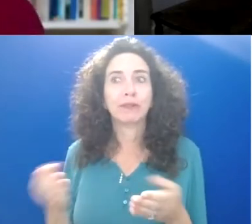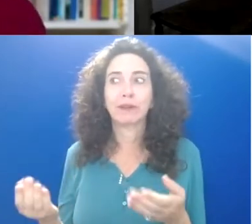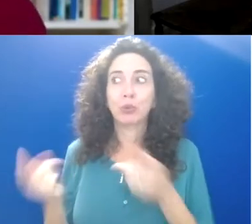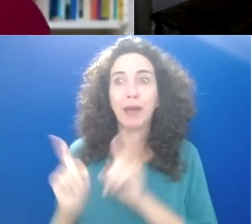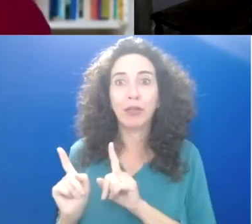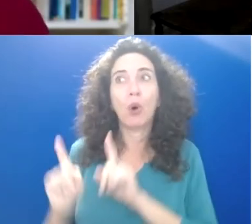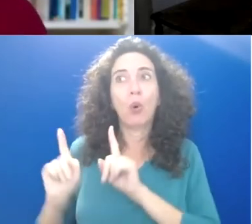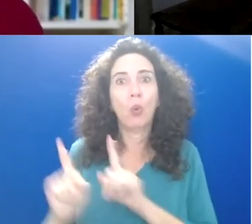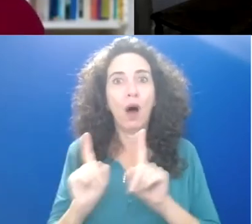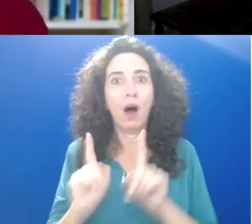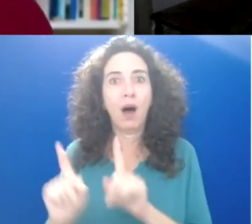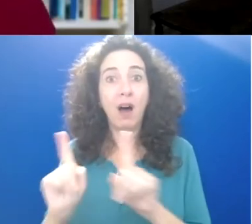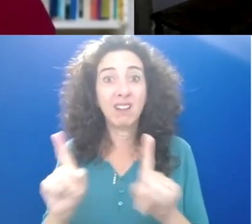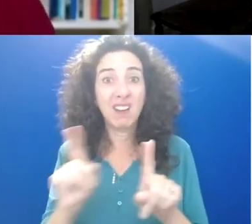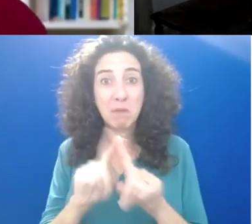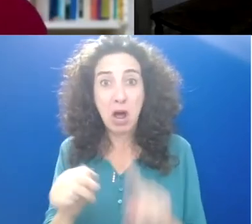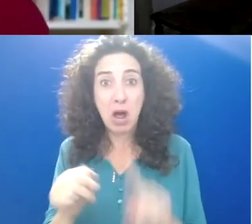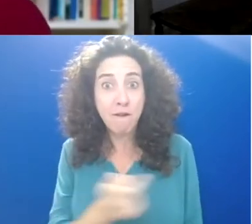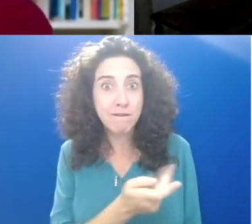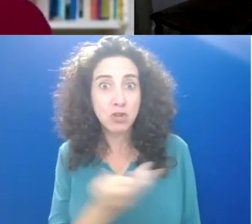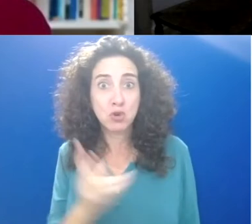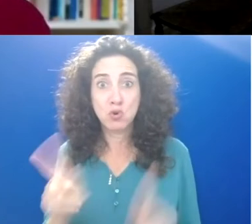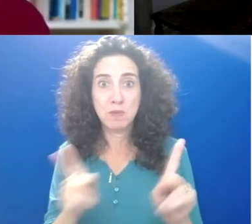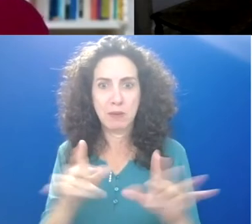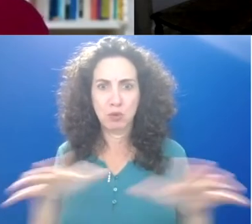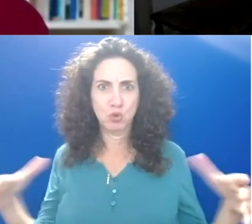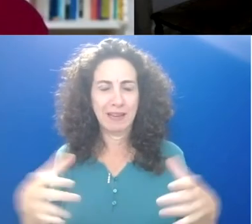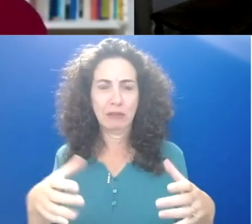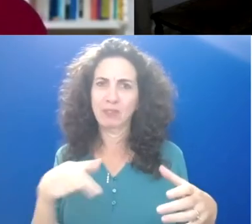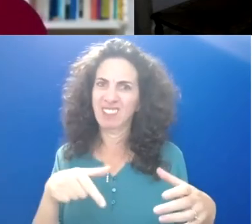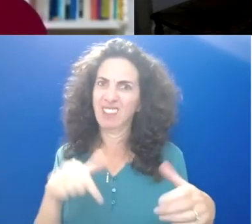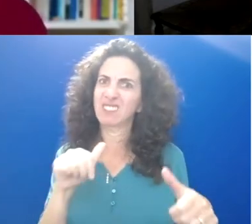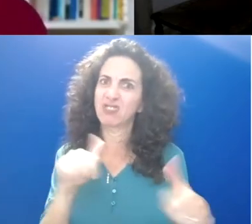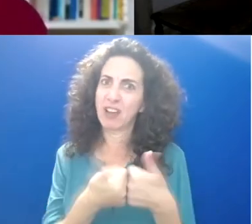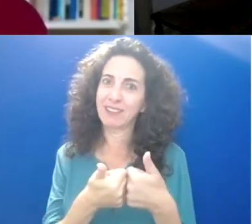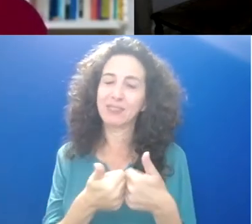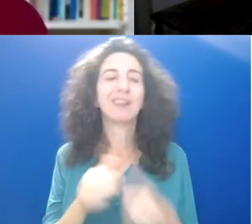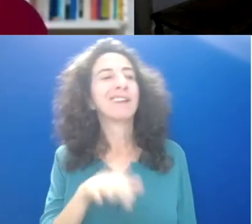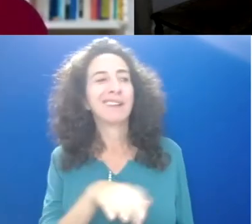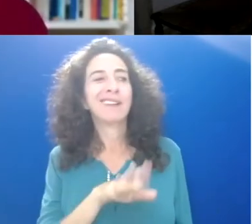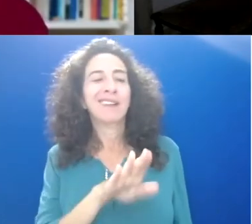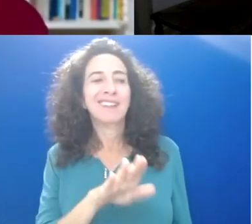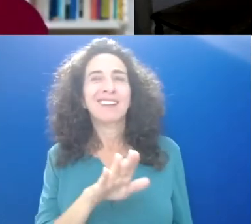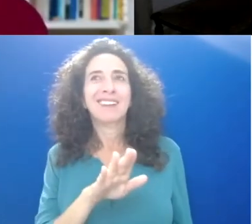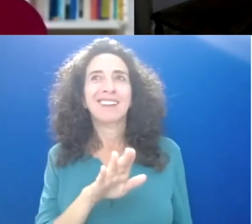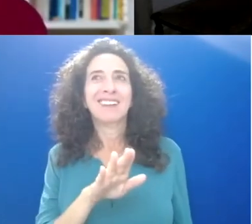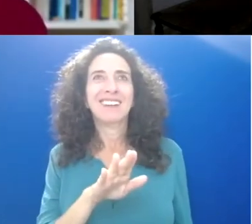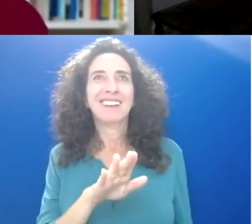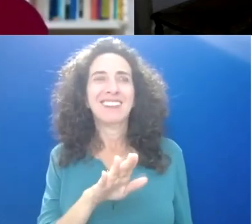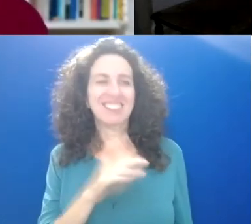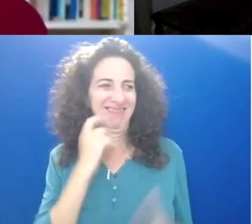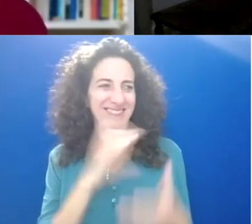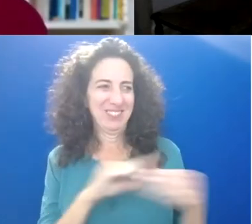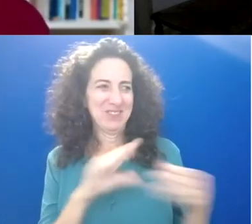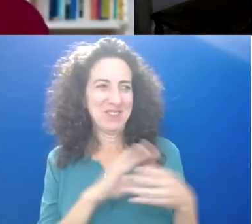larger cell of people is, is more challenging. But I also think, you know, when you tell that story, reflects, mean, I've noticed when I talk to people about fun, you